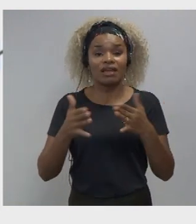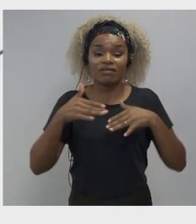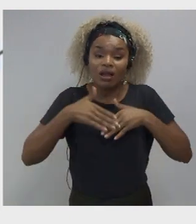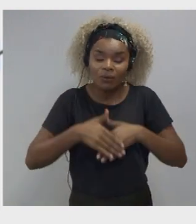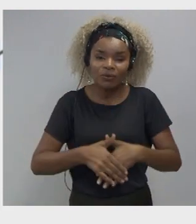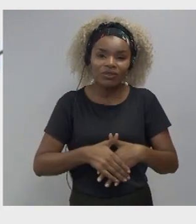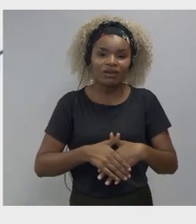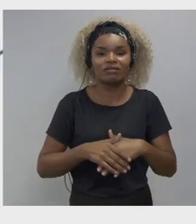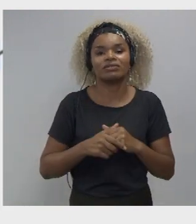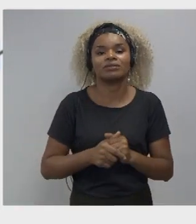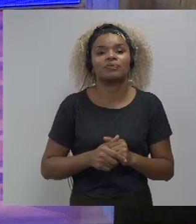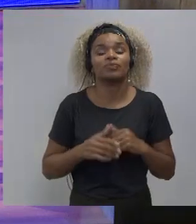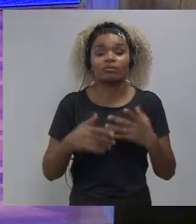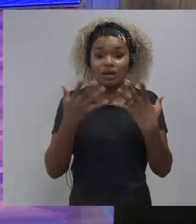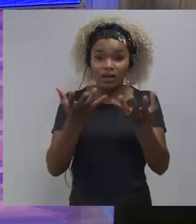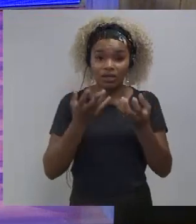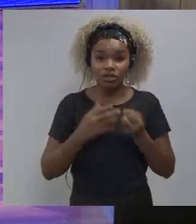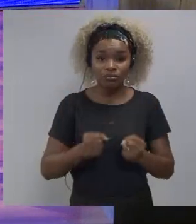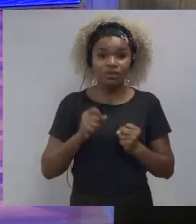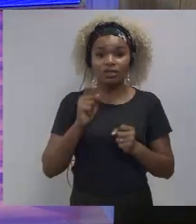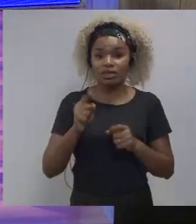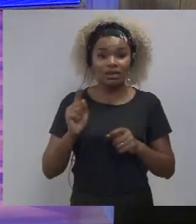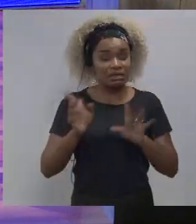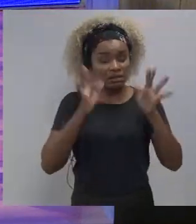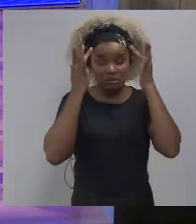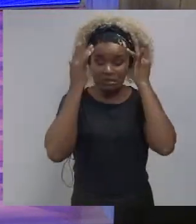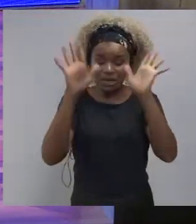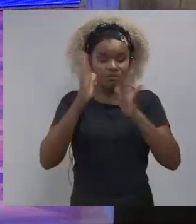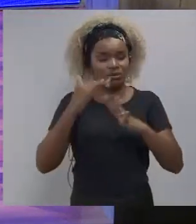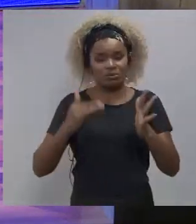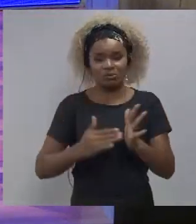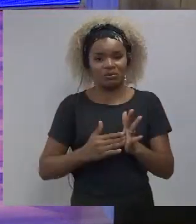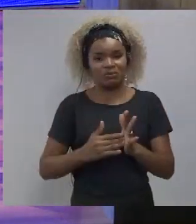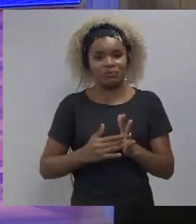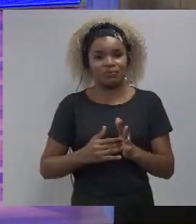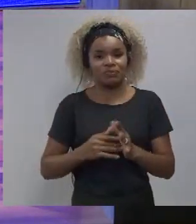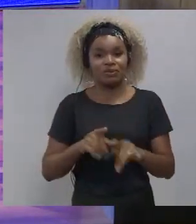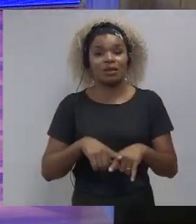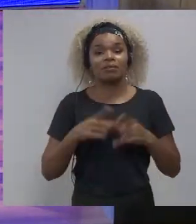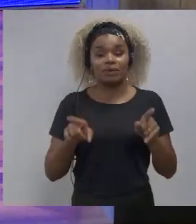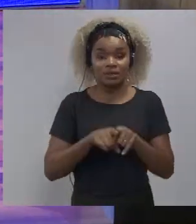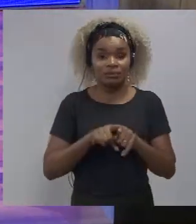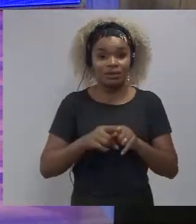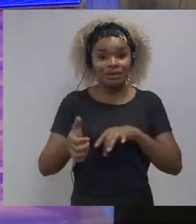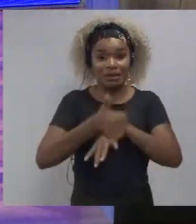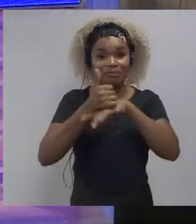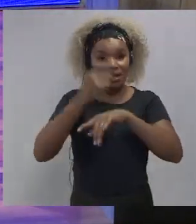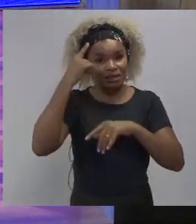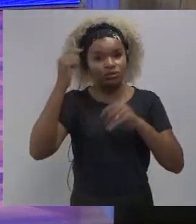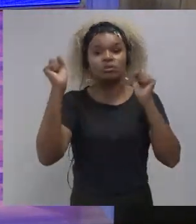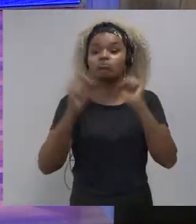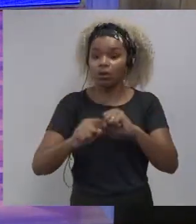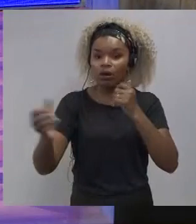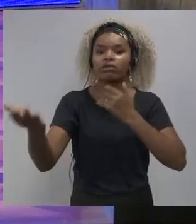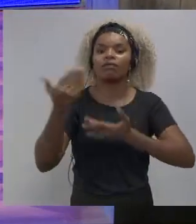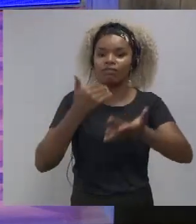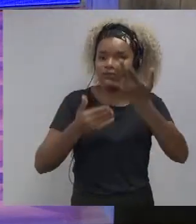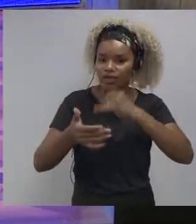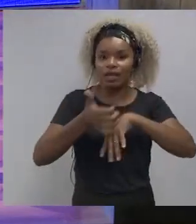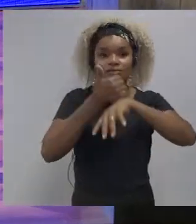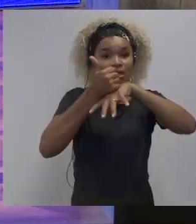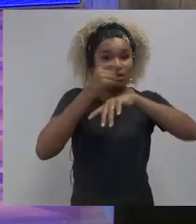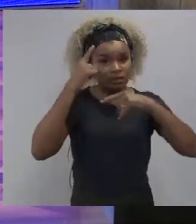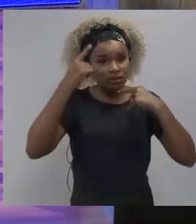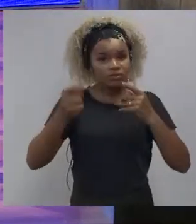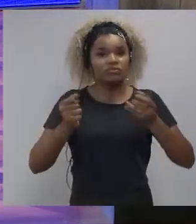to admit that they don't know everything and that better ideas might come from other places